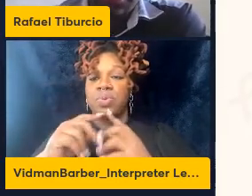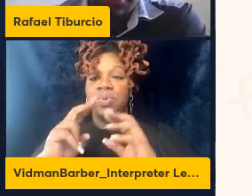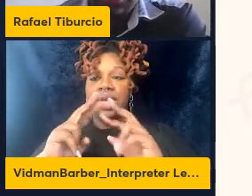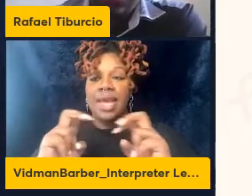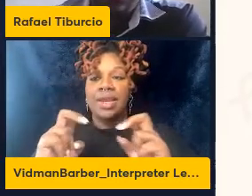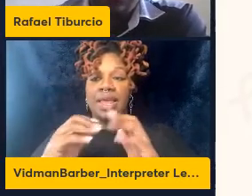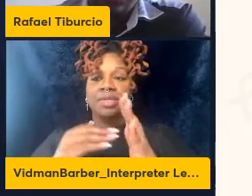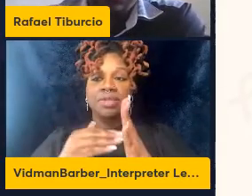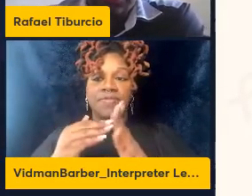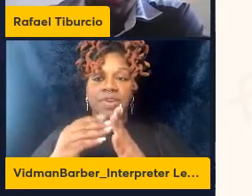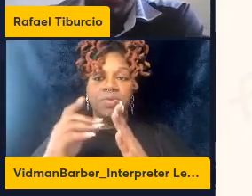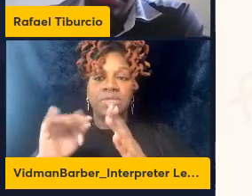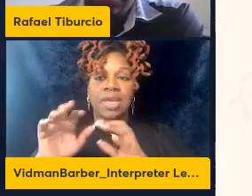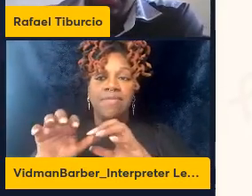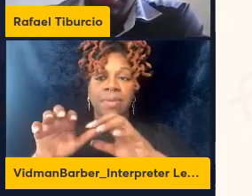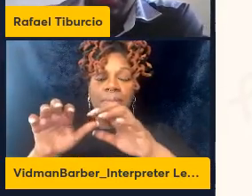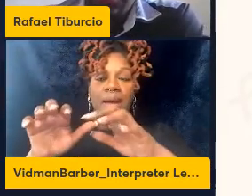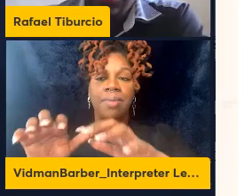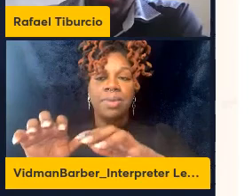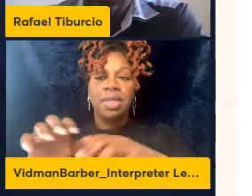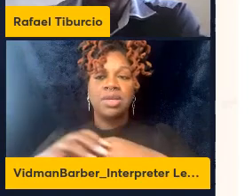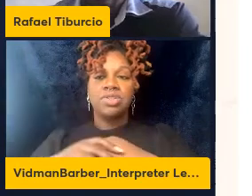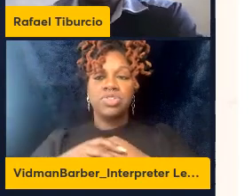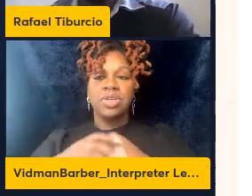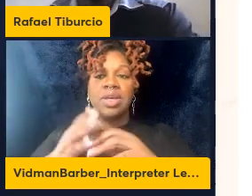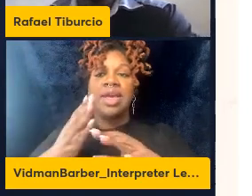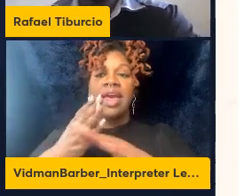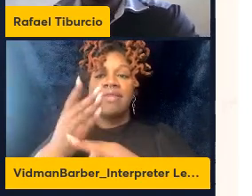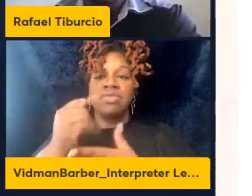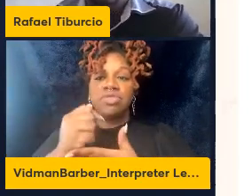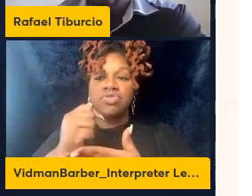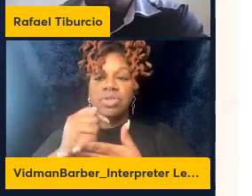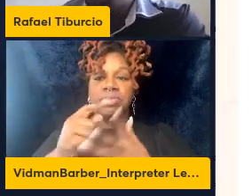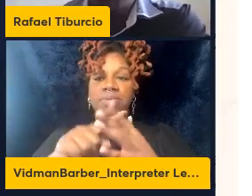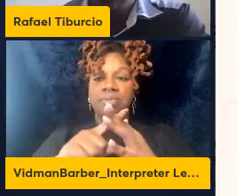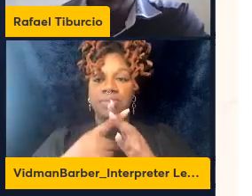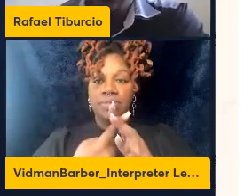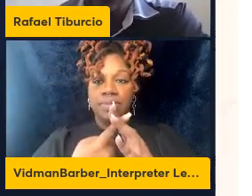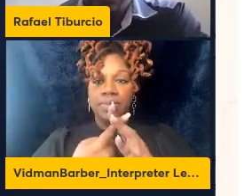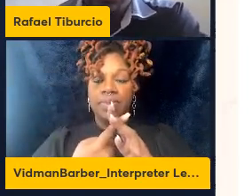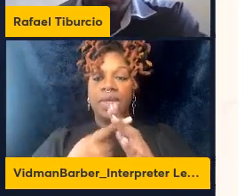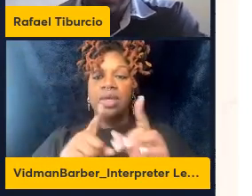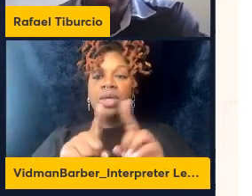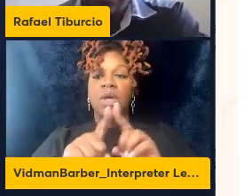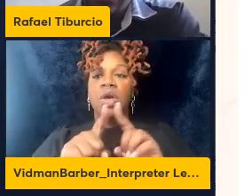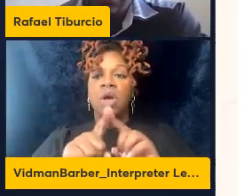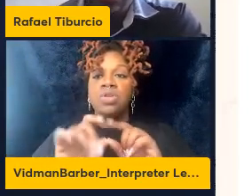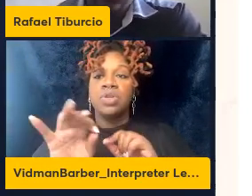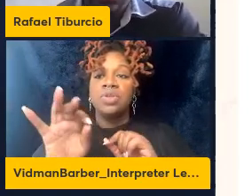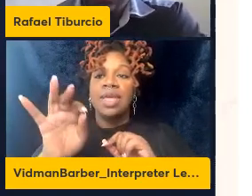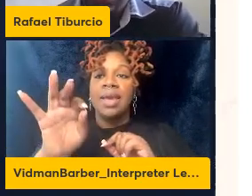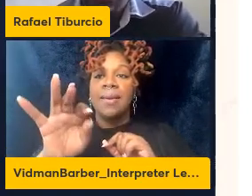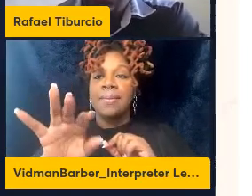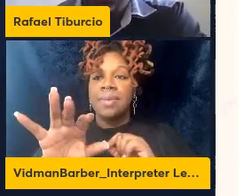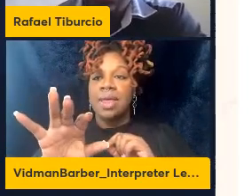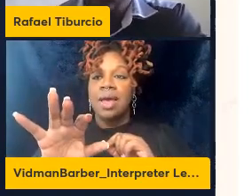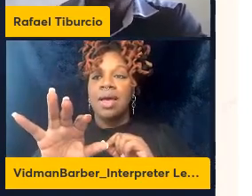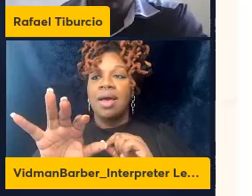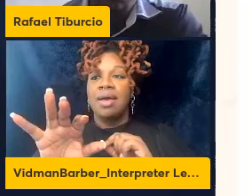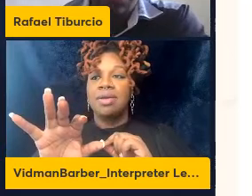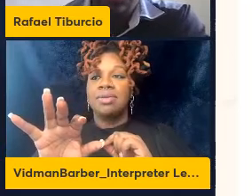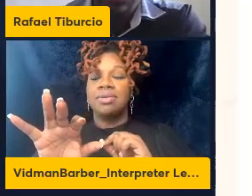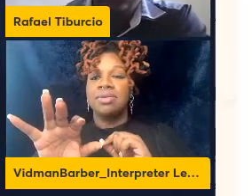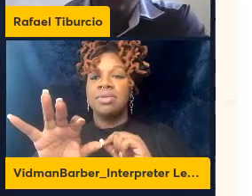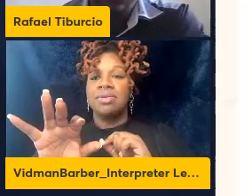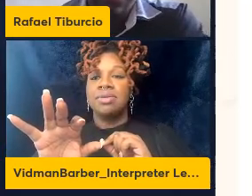population after treatment initiation and we also applied right curve analysis to distinguish these